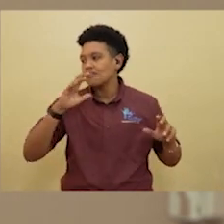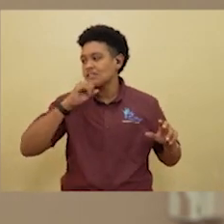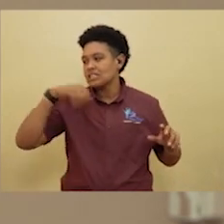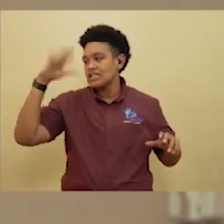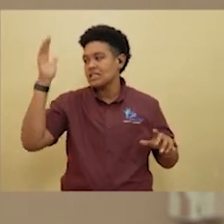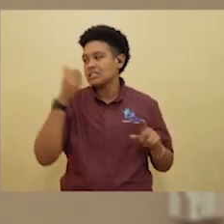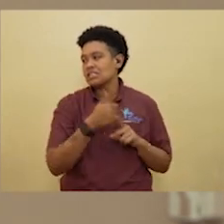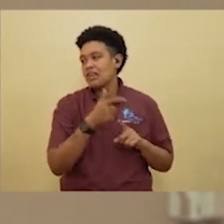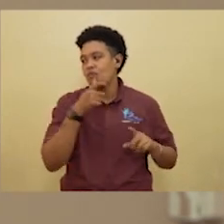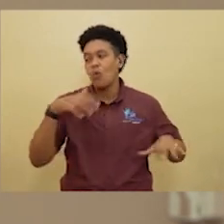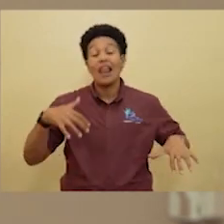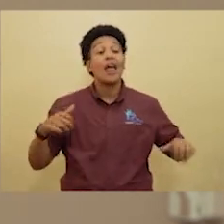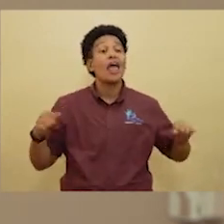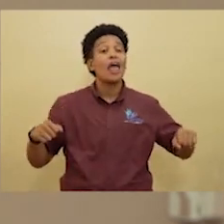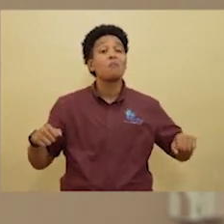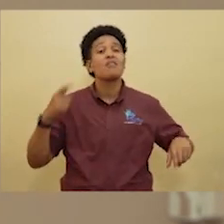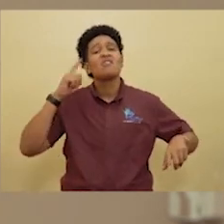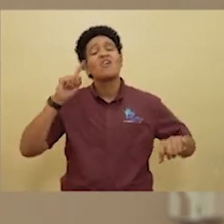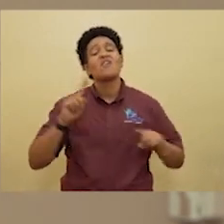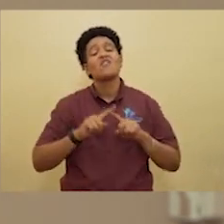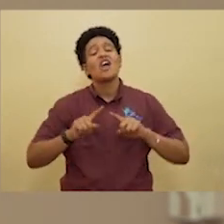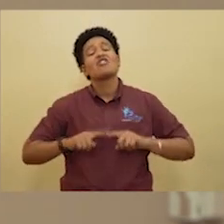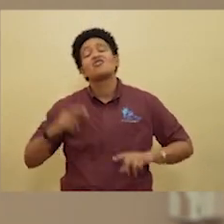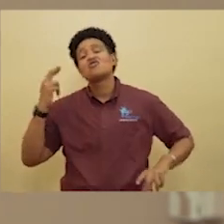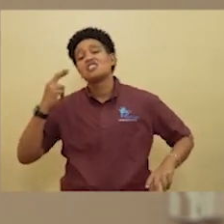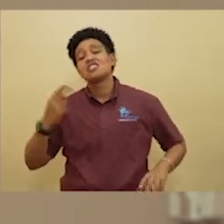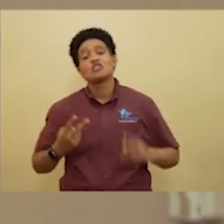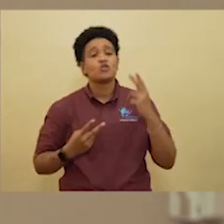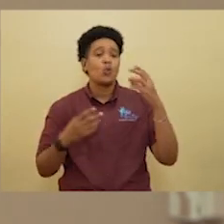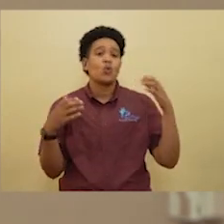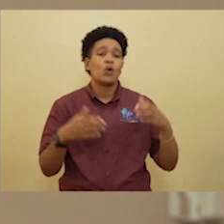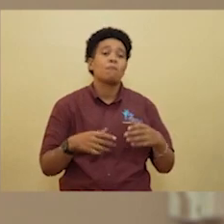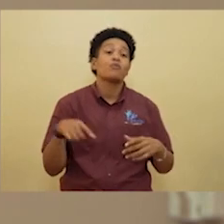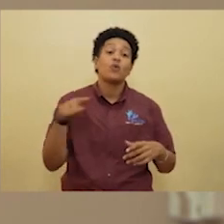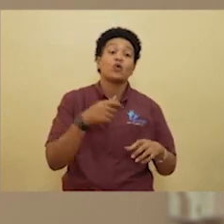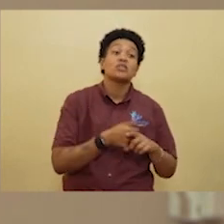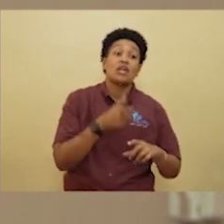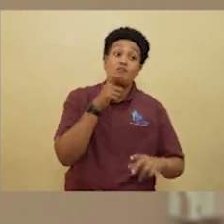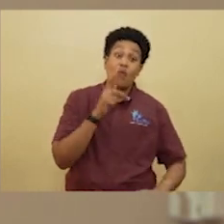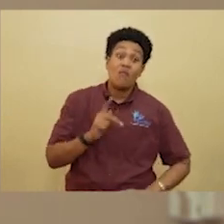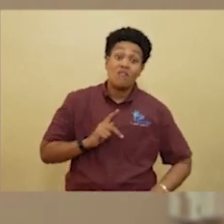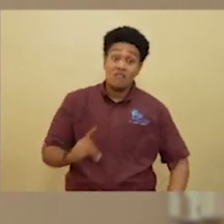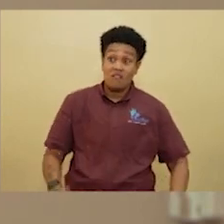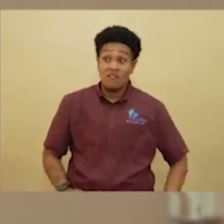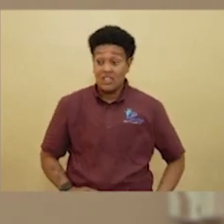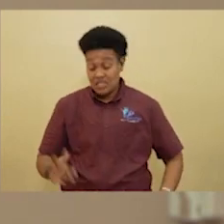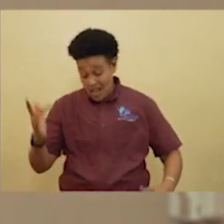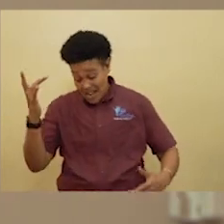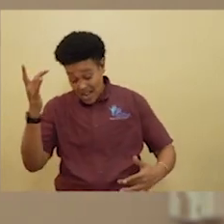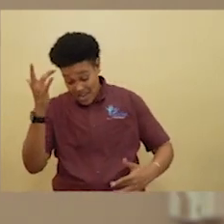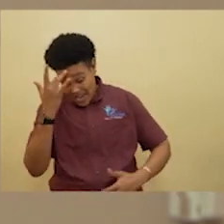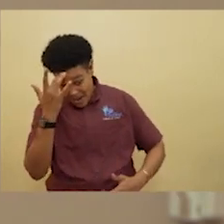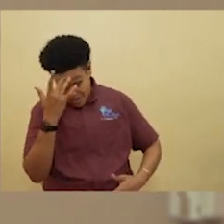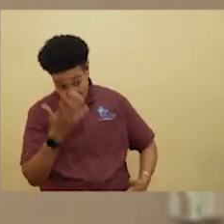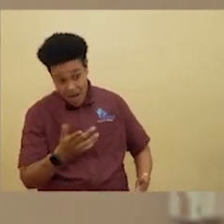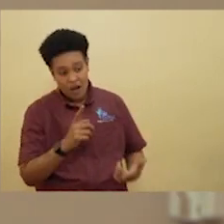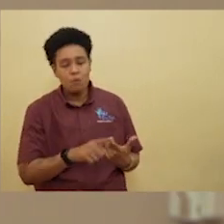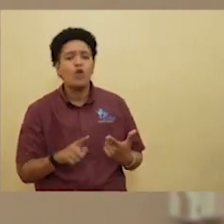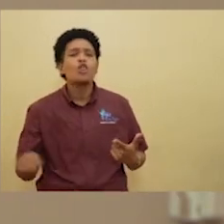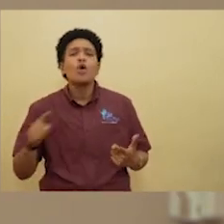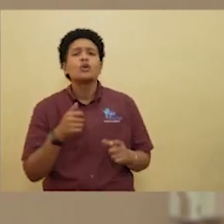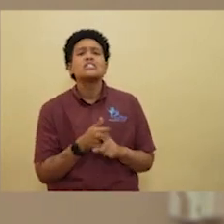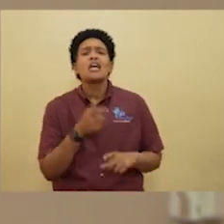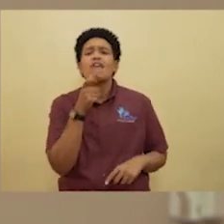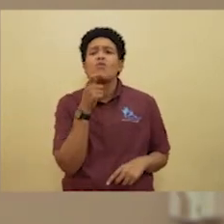are unable for various reasons. And there's two groups. There's those that are physically impaired. And there are also